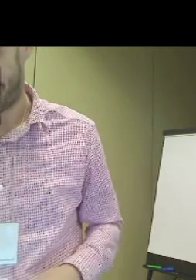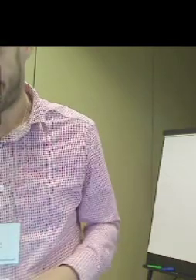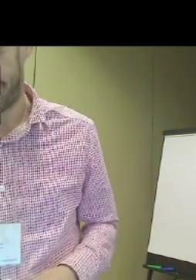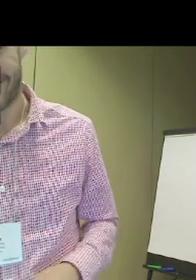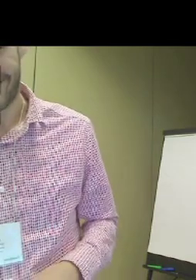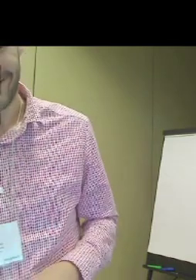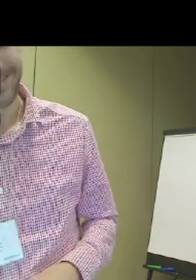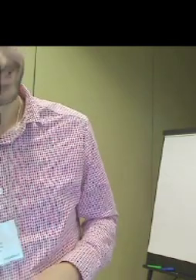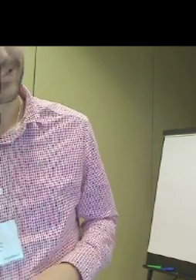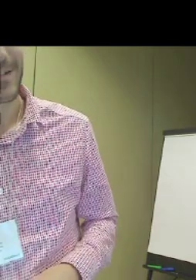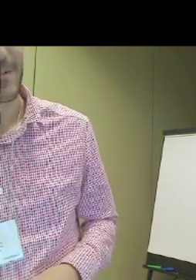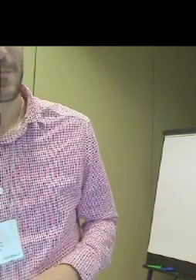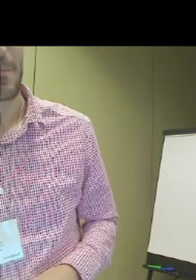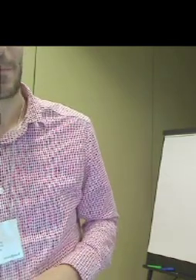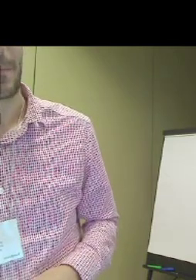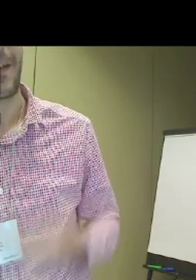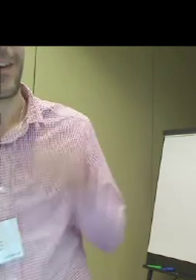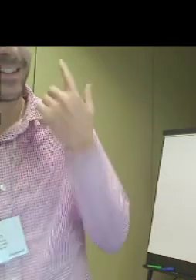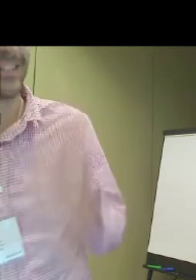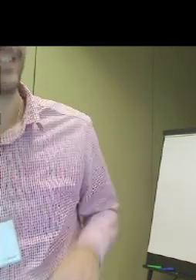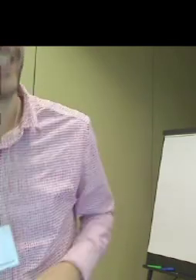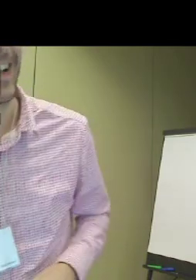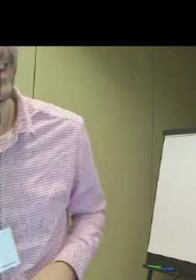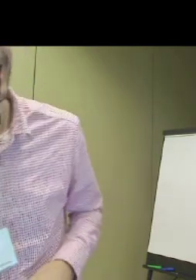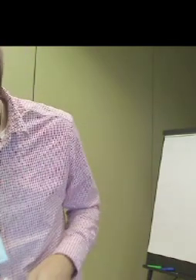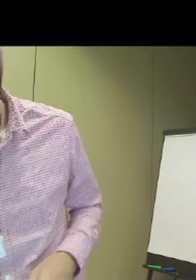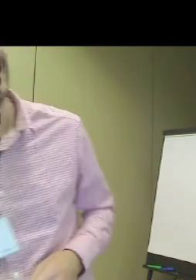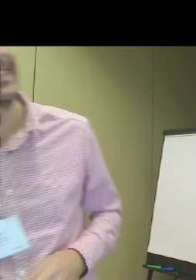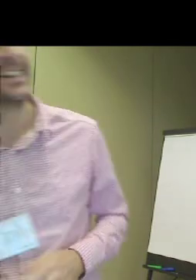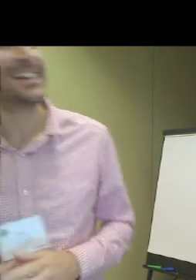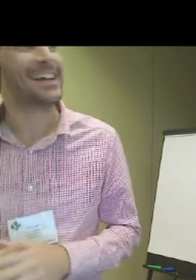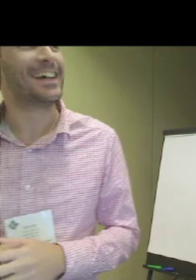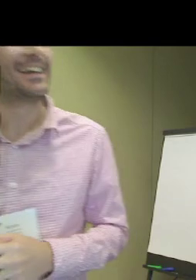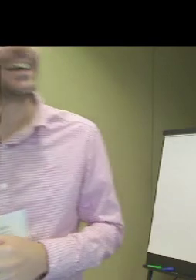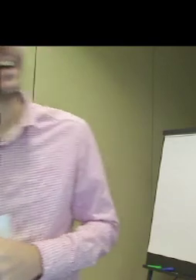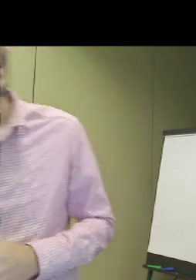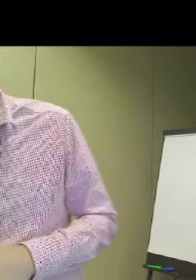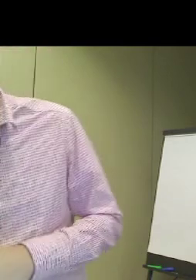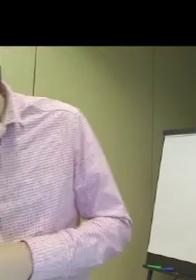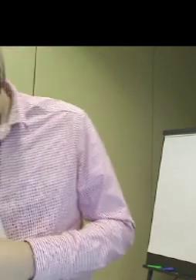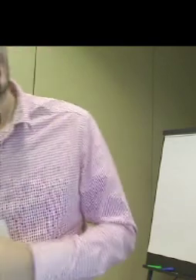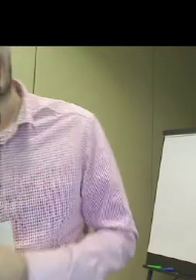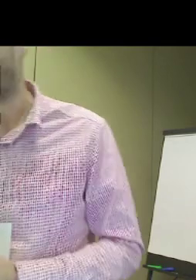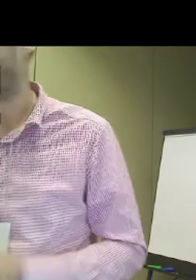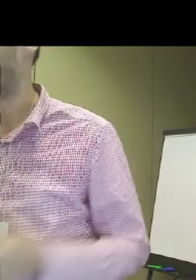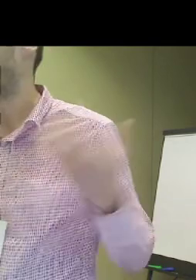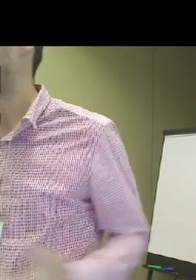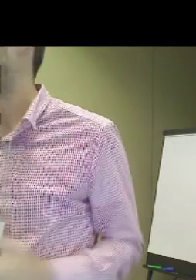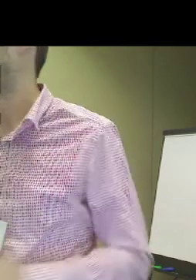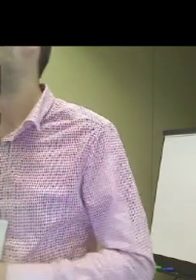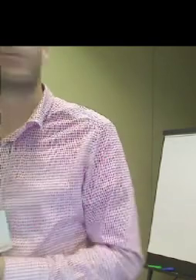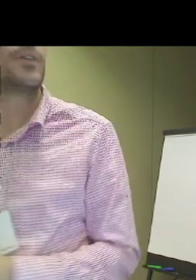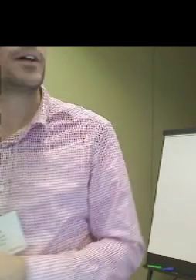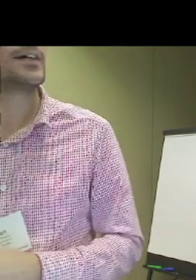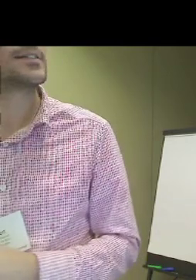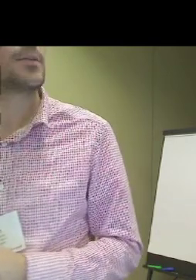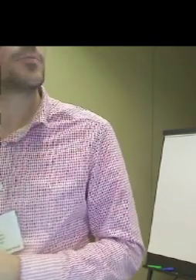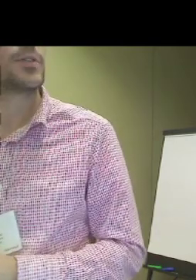sorry. That's what the little bell meant. I didn't know it. Sorry. And then we have